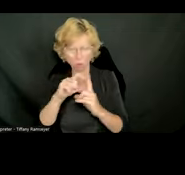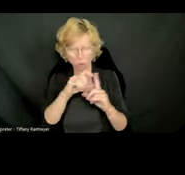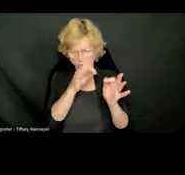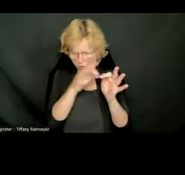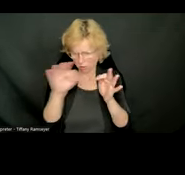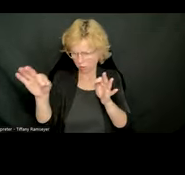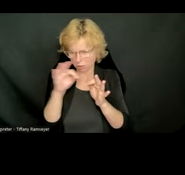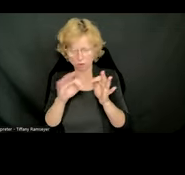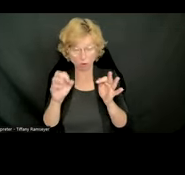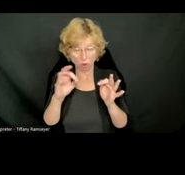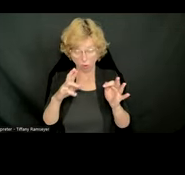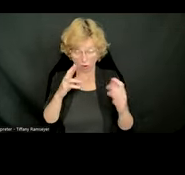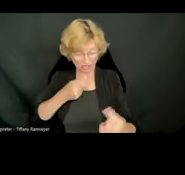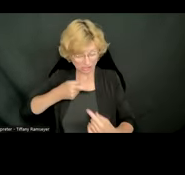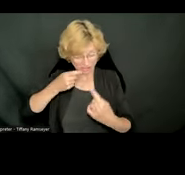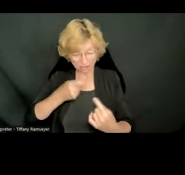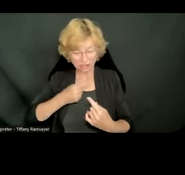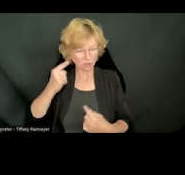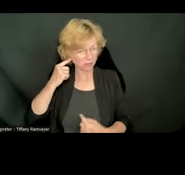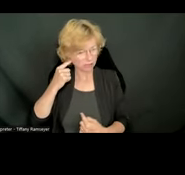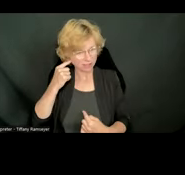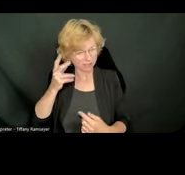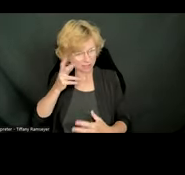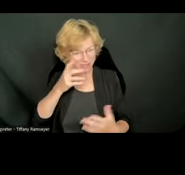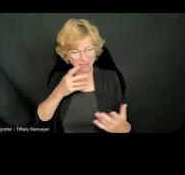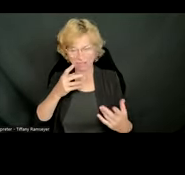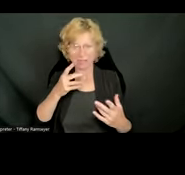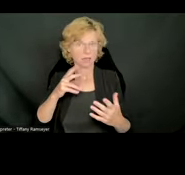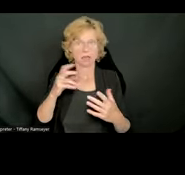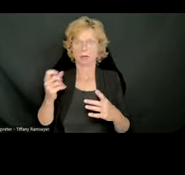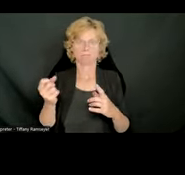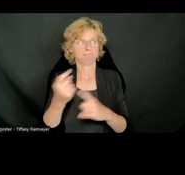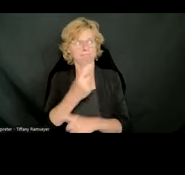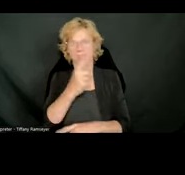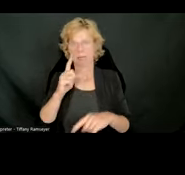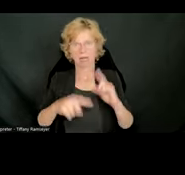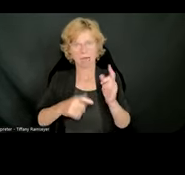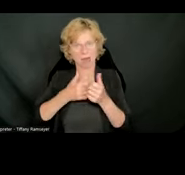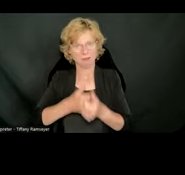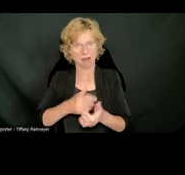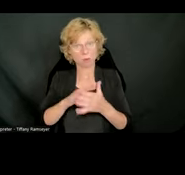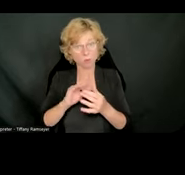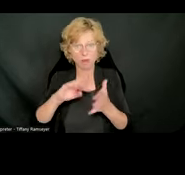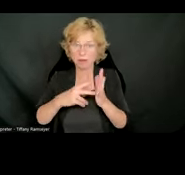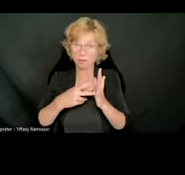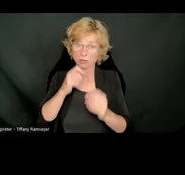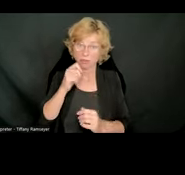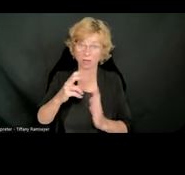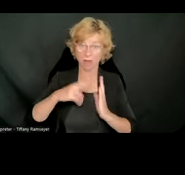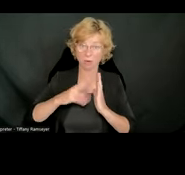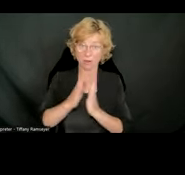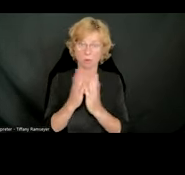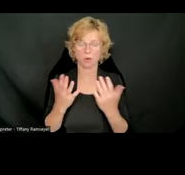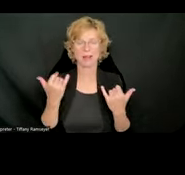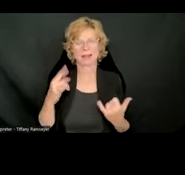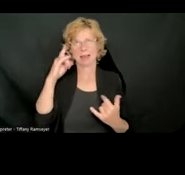up when you're sounding out the words that you miss the point of the story, you're not really reading this book. Now picture the